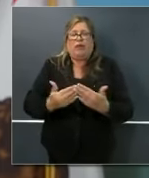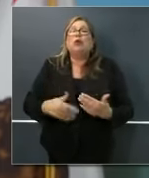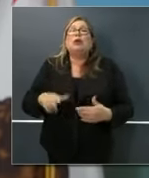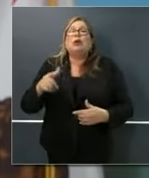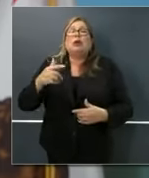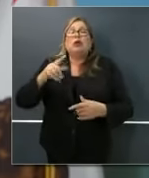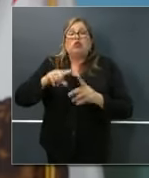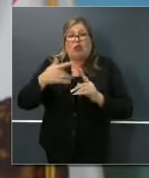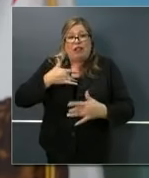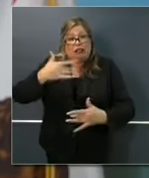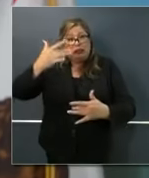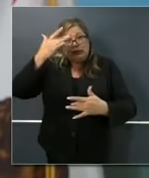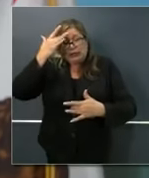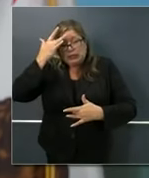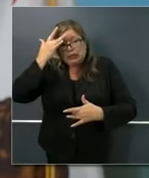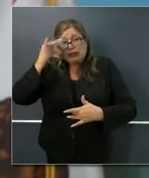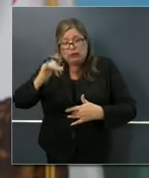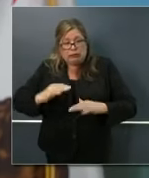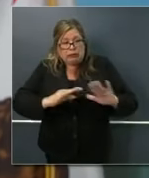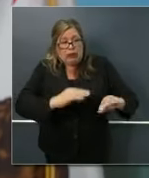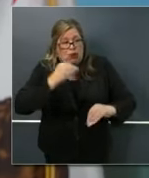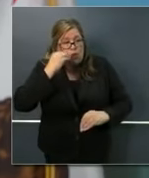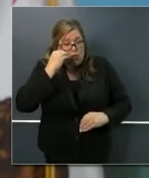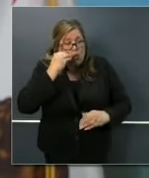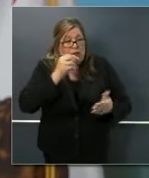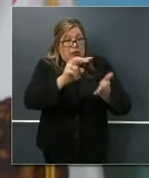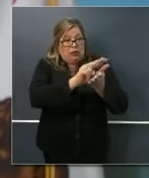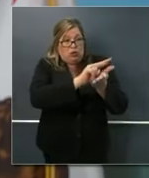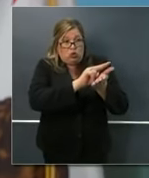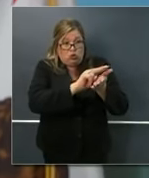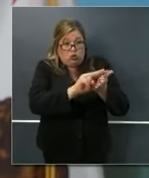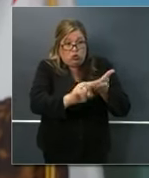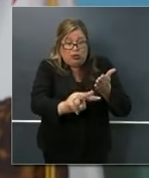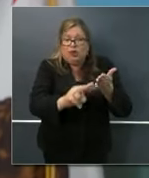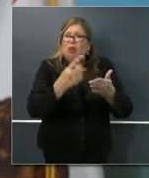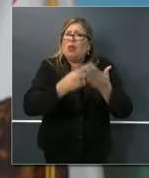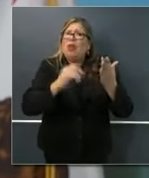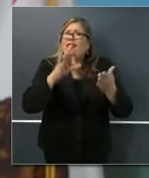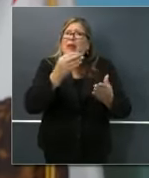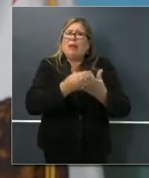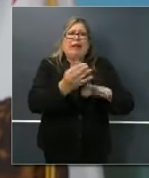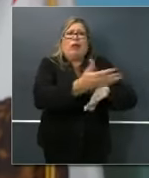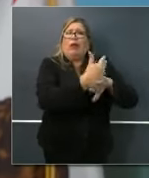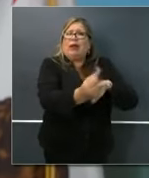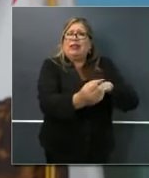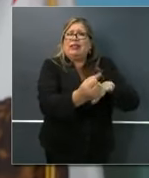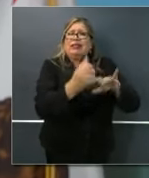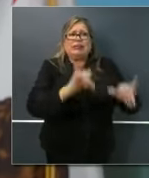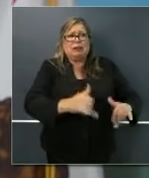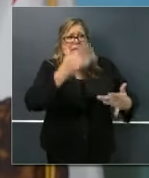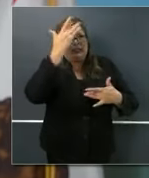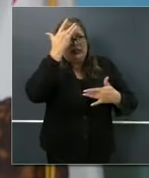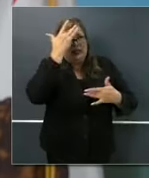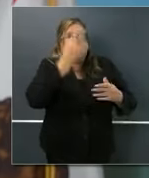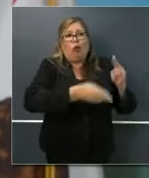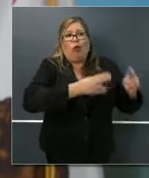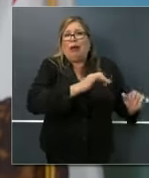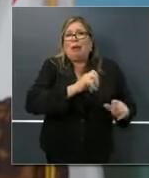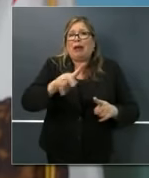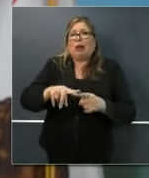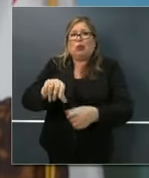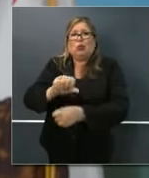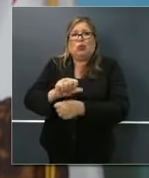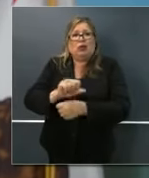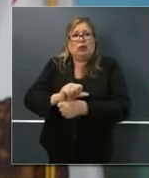do we clarify or justify or do I have this wrong? I guess I'm just trying to get some clarification on